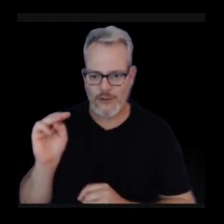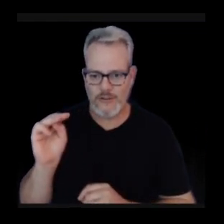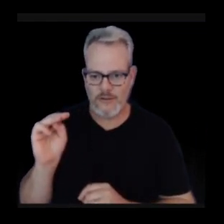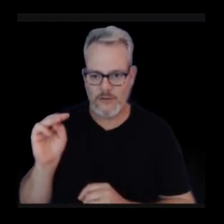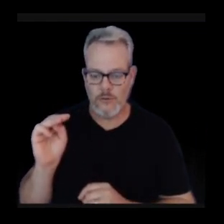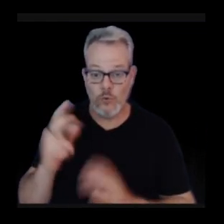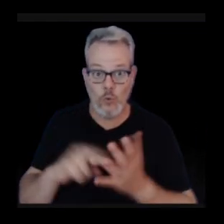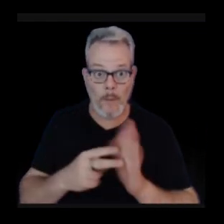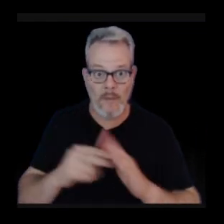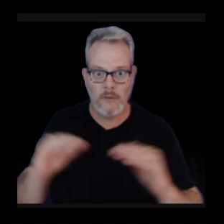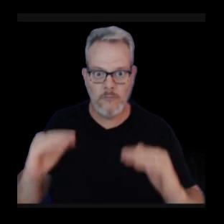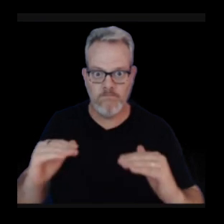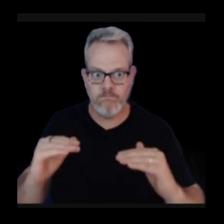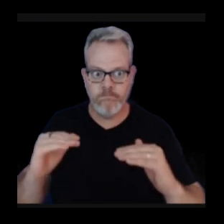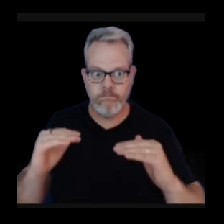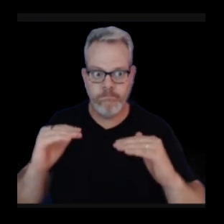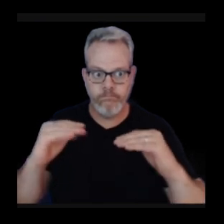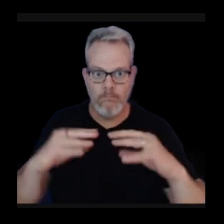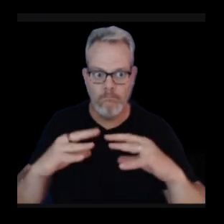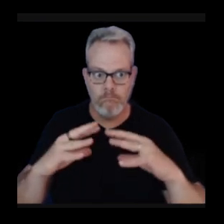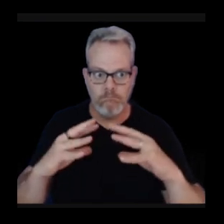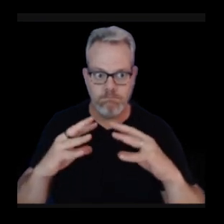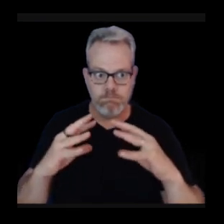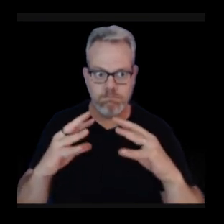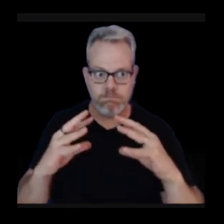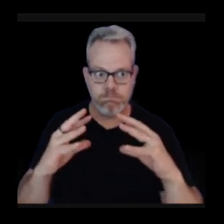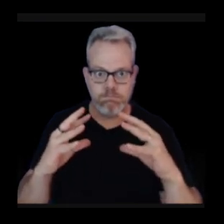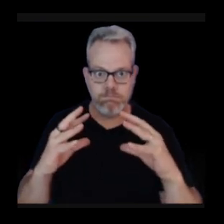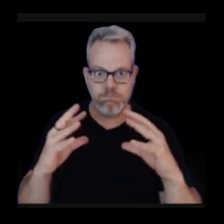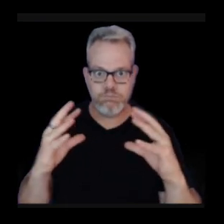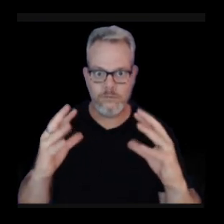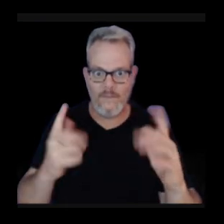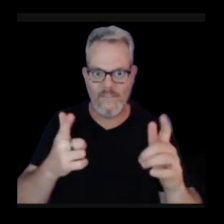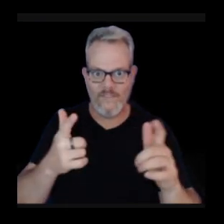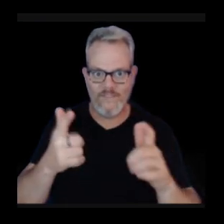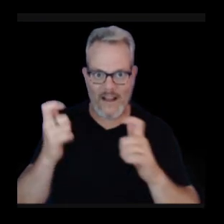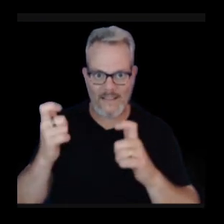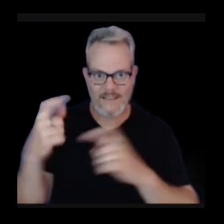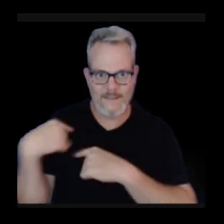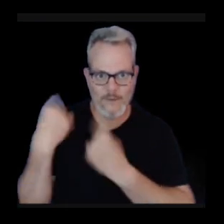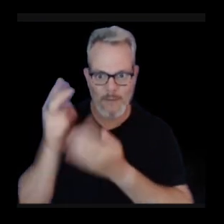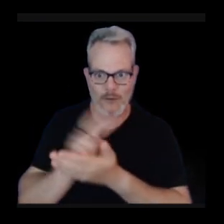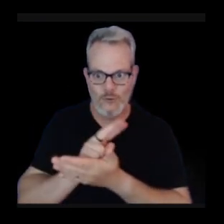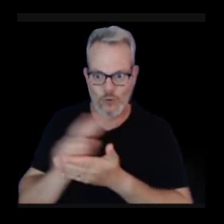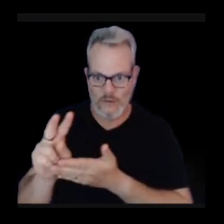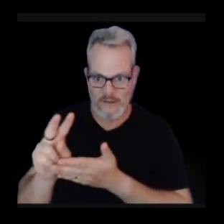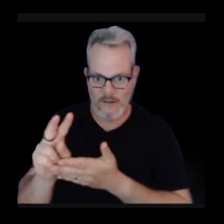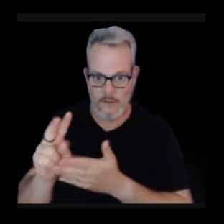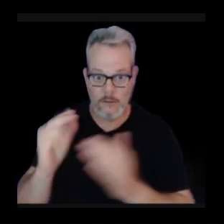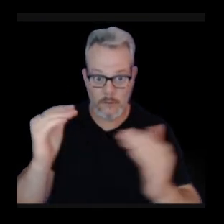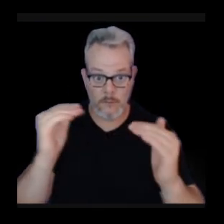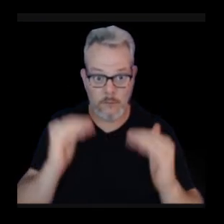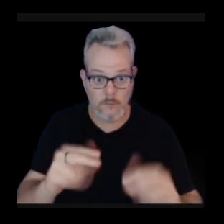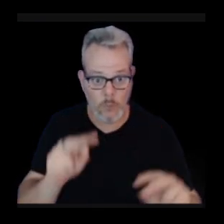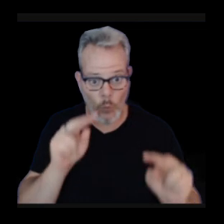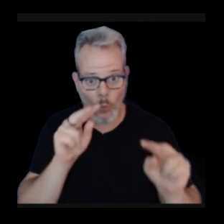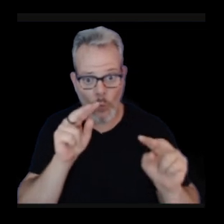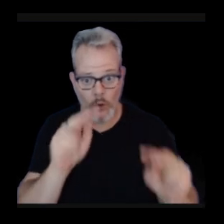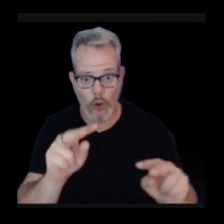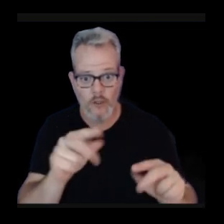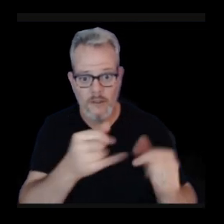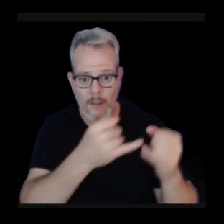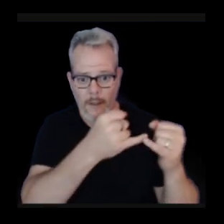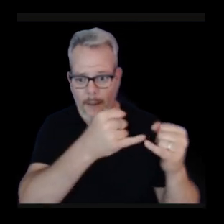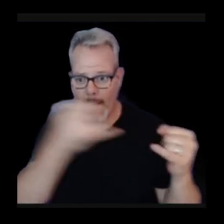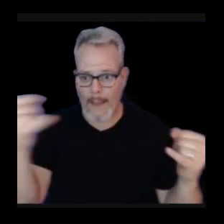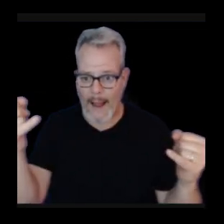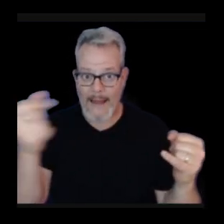over the last two weeks in here. And if we look at our Sand Hill Tilt Meter, this green line shows that